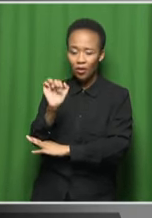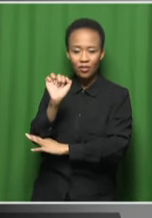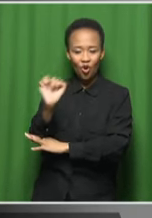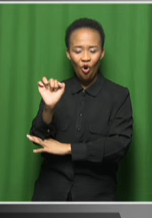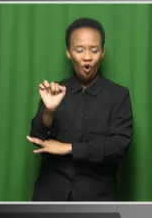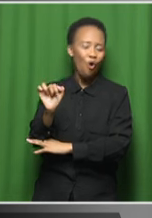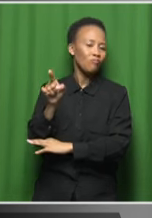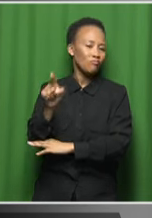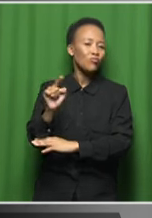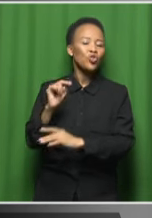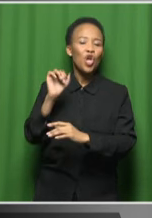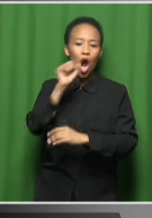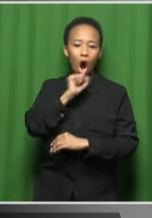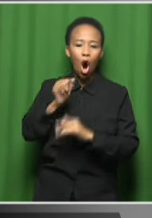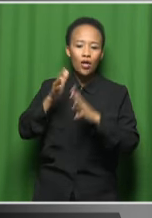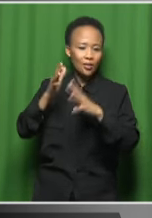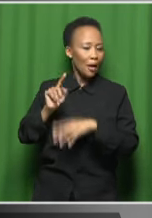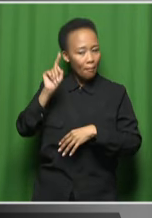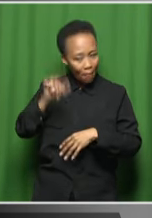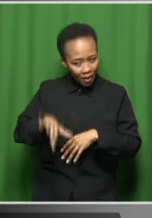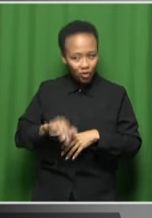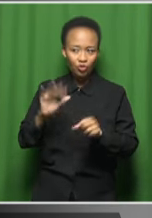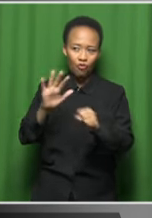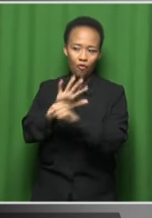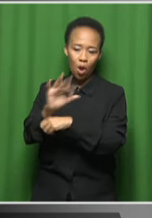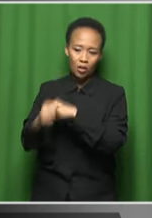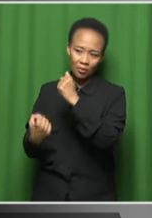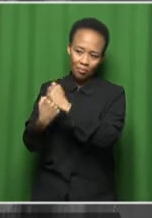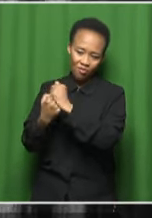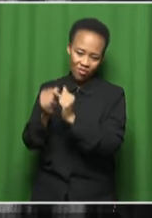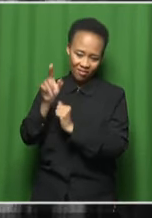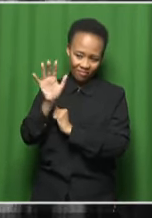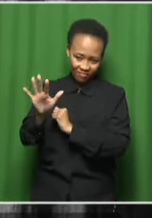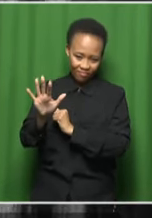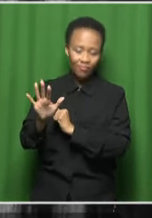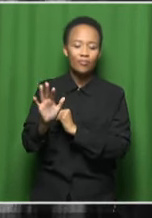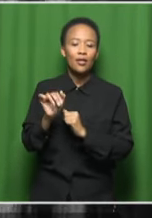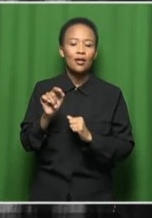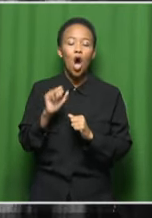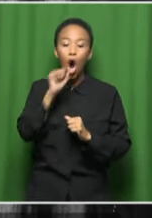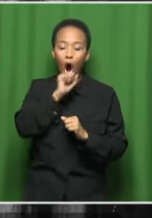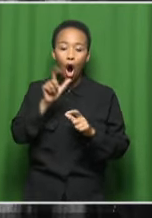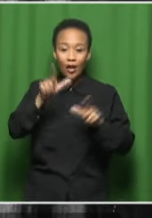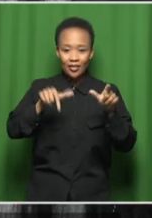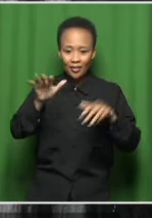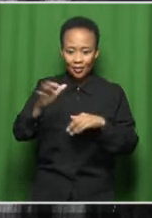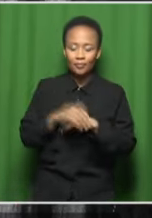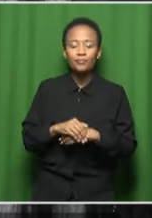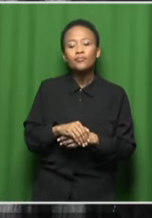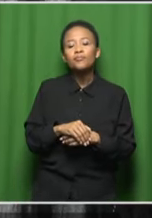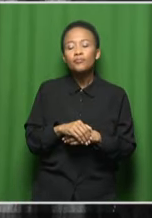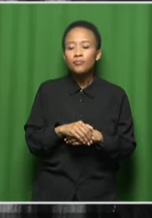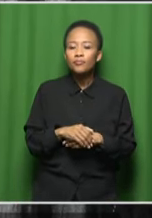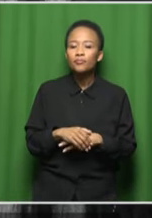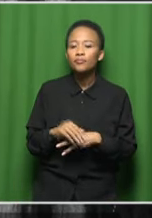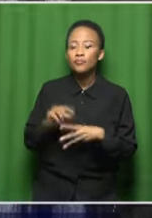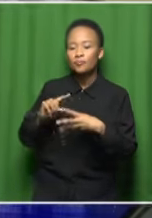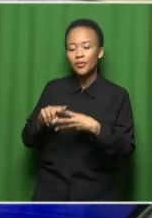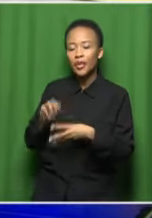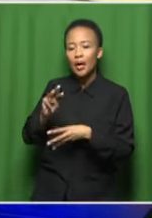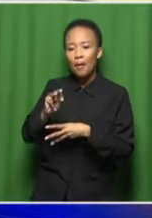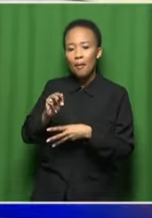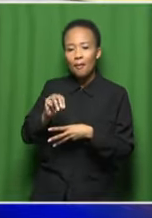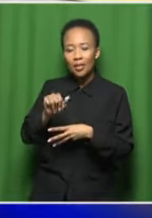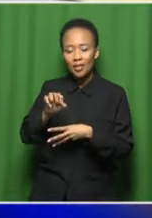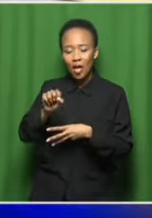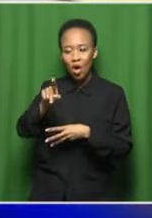enormous support to artists. Indeed, indeed. Madsako, do you want to share with us your personal experience of playing jazz music as